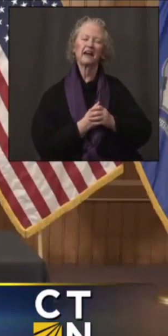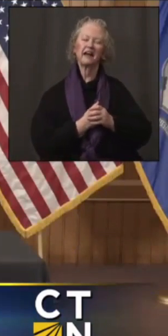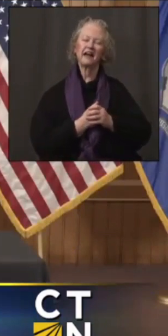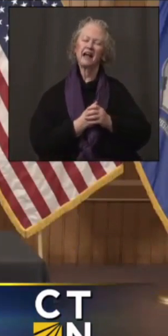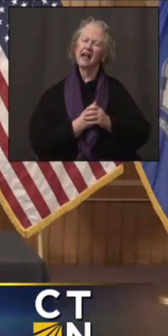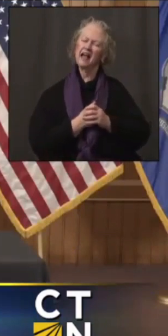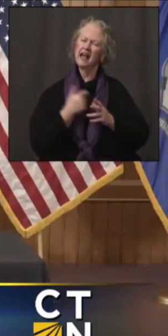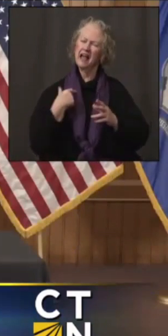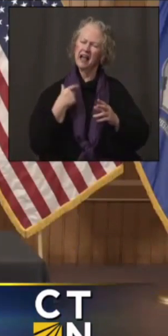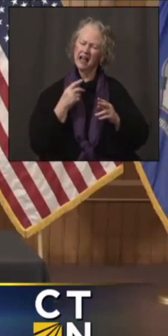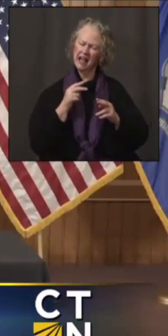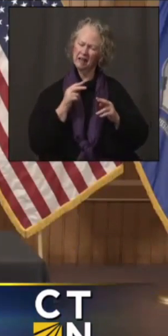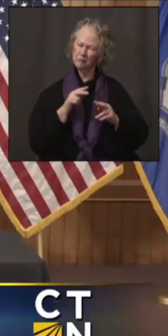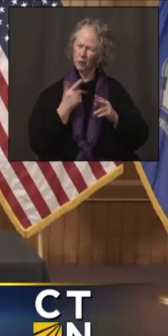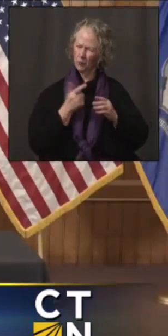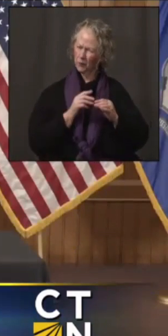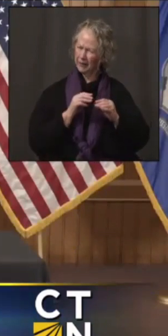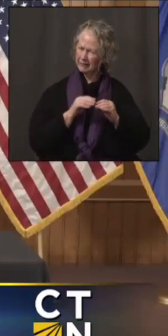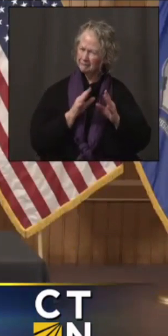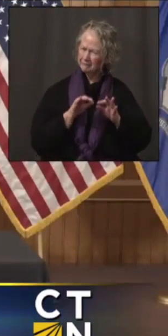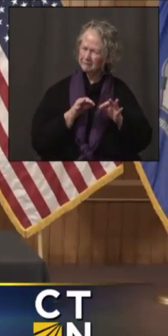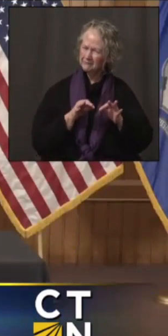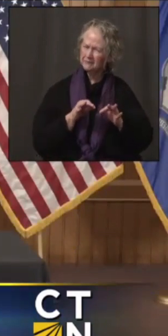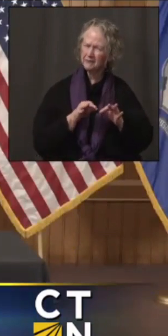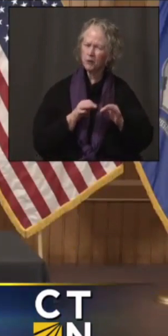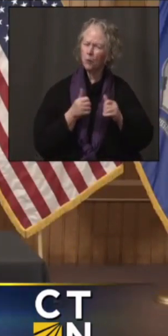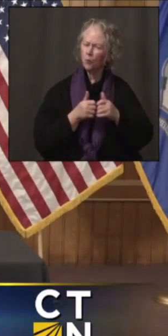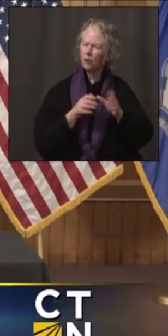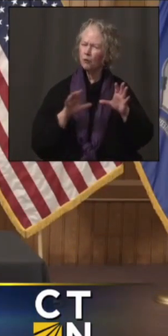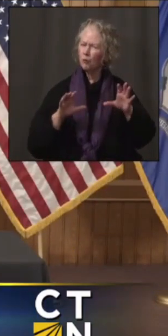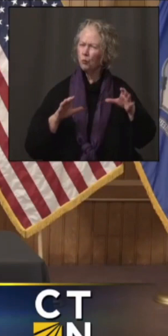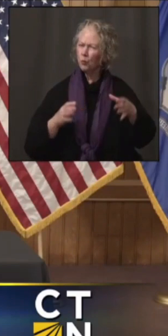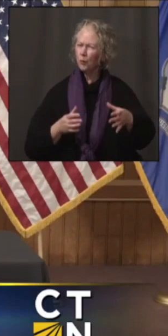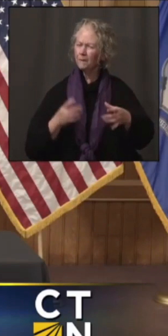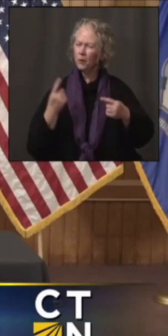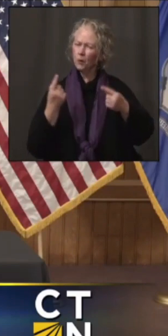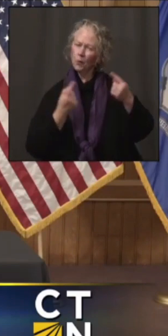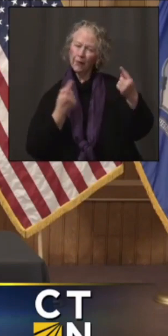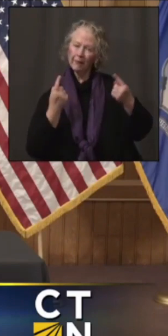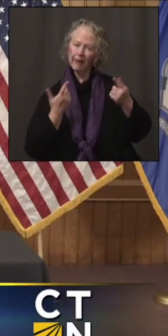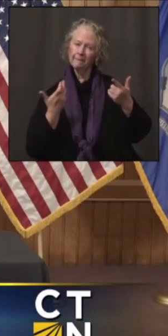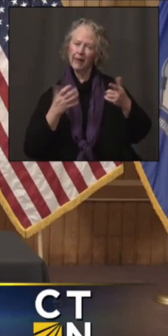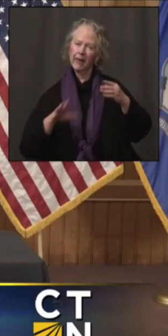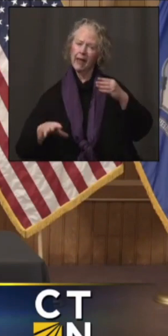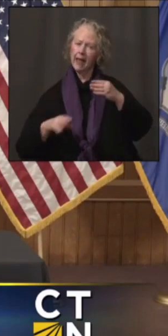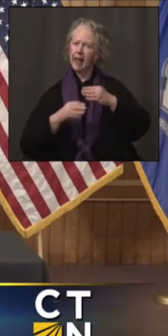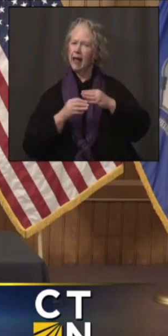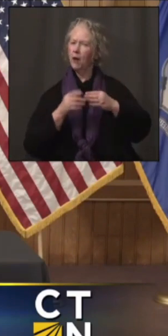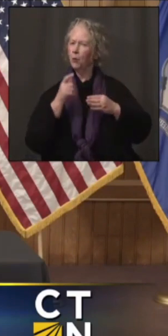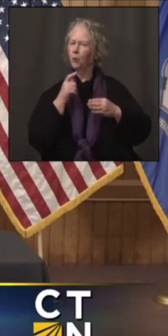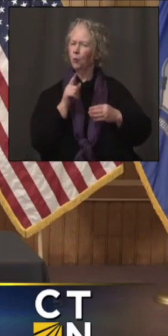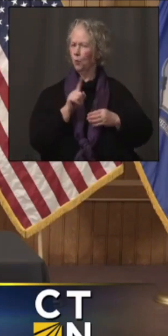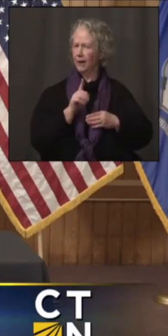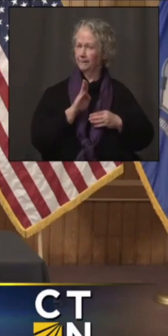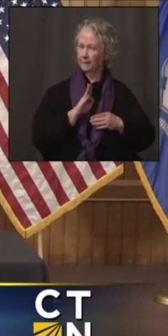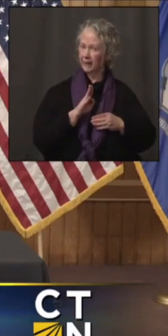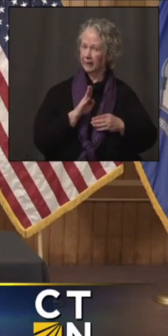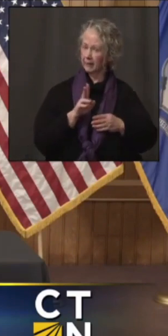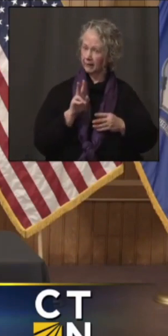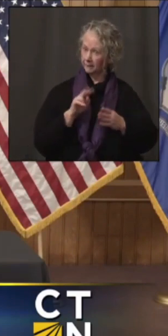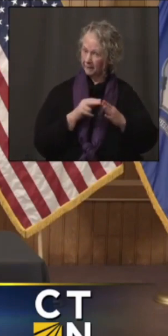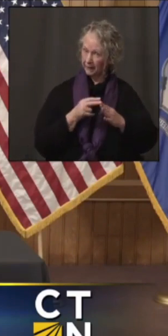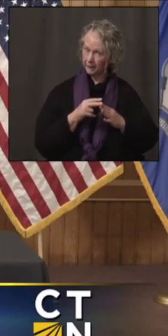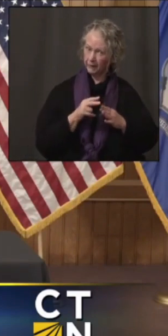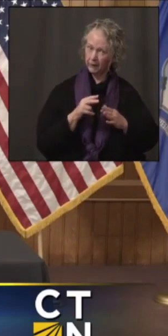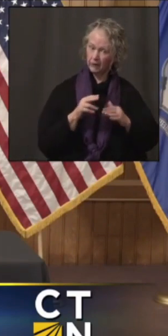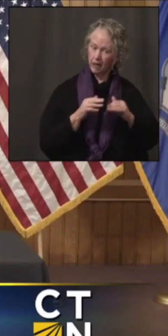just looking for some clarification on which groups are still being considered for phase 1b. Is that people under the age of 75